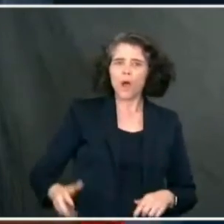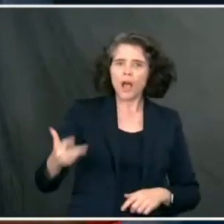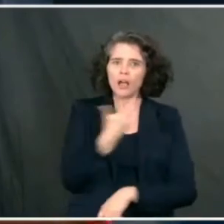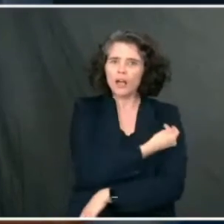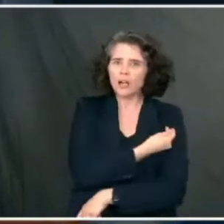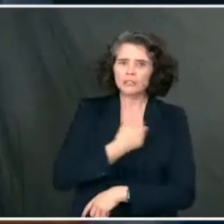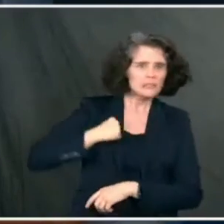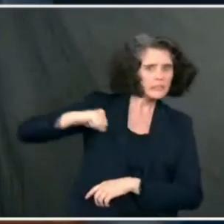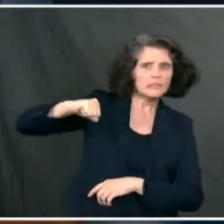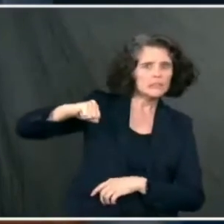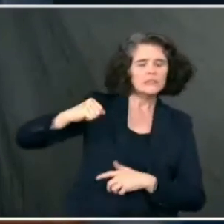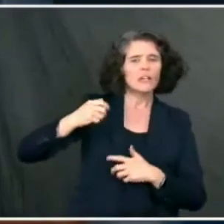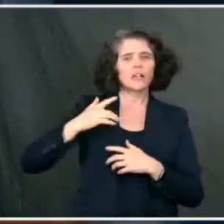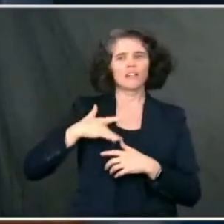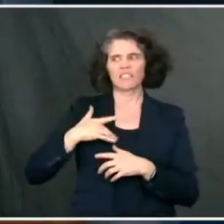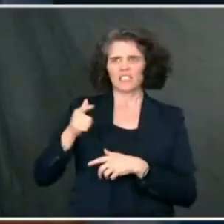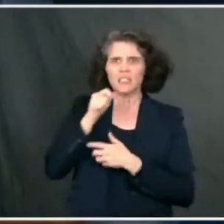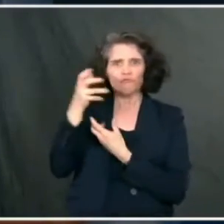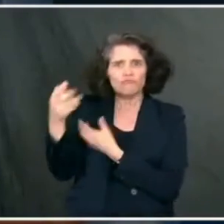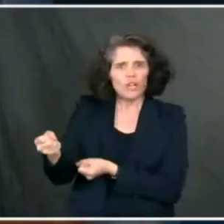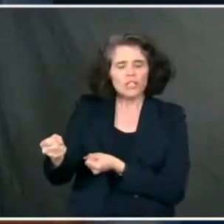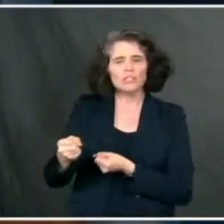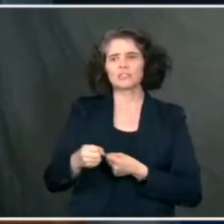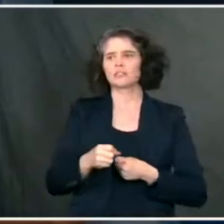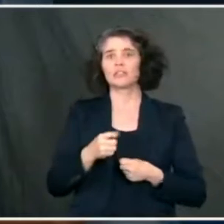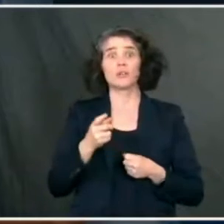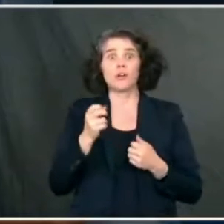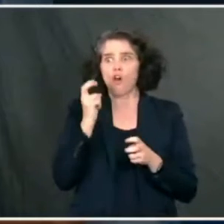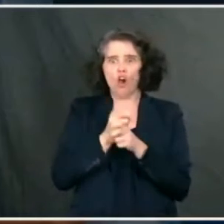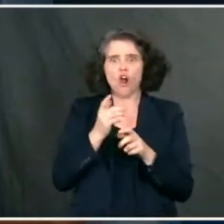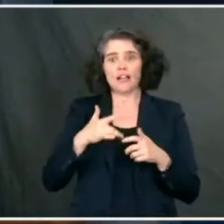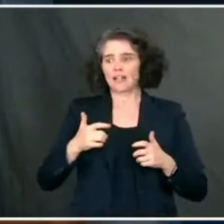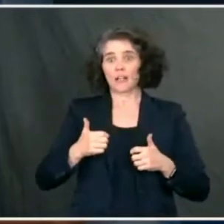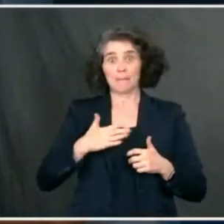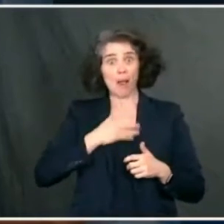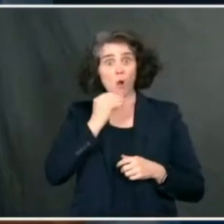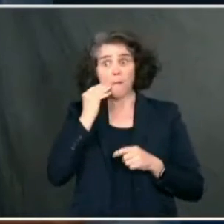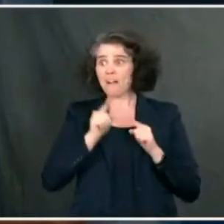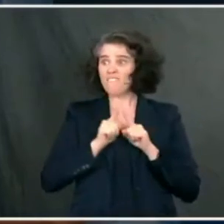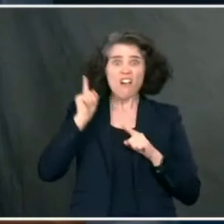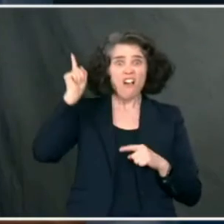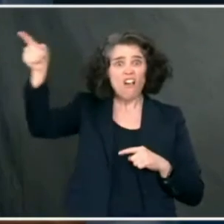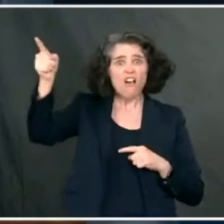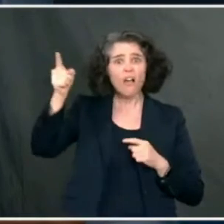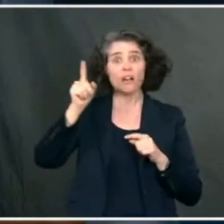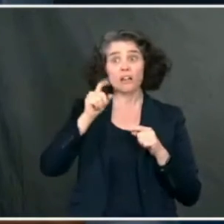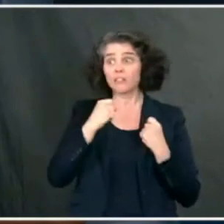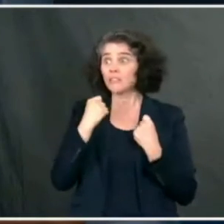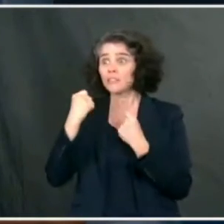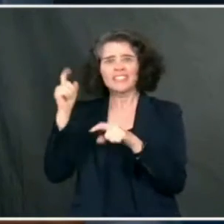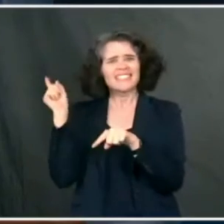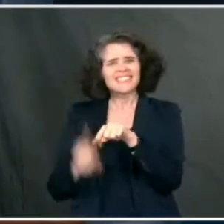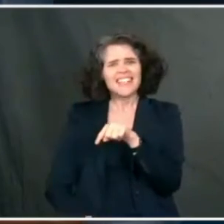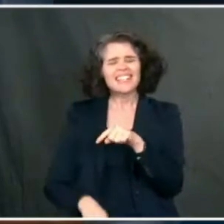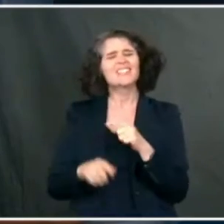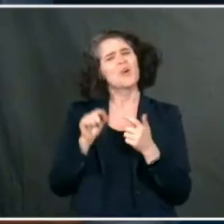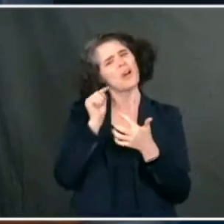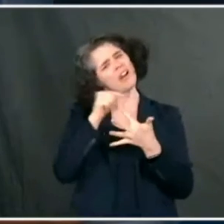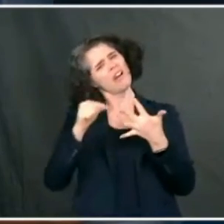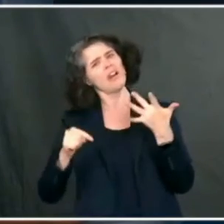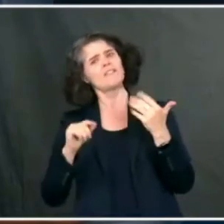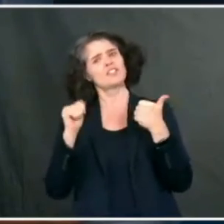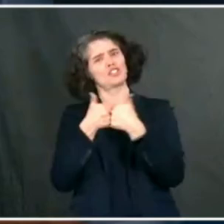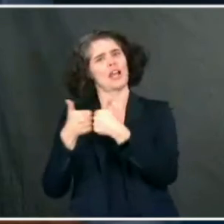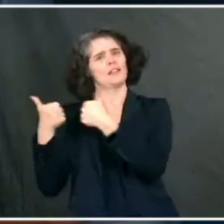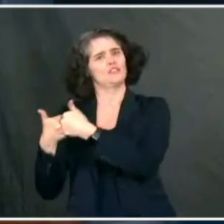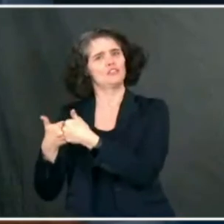have access to health centers. That was outlined. A number of steps to address that were outlined in the president's plan today. But, you